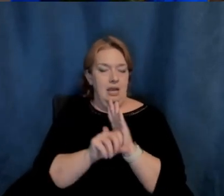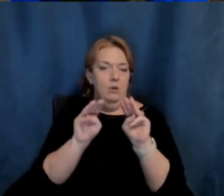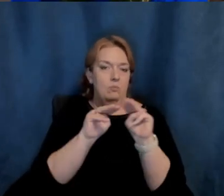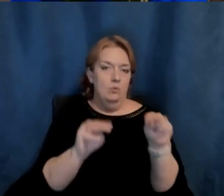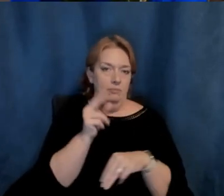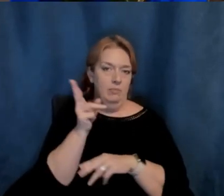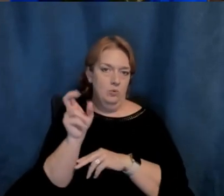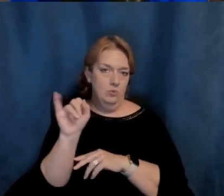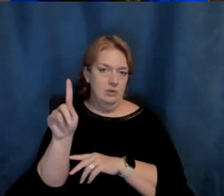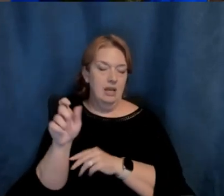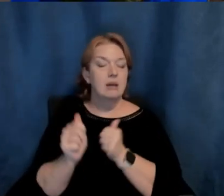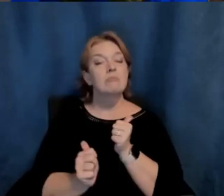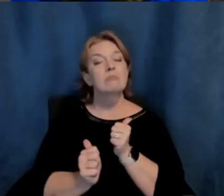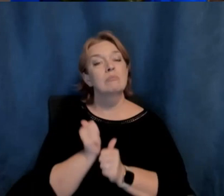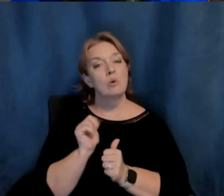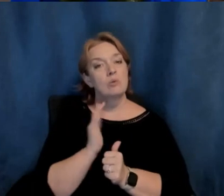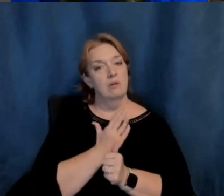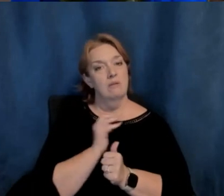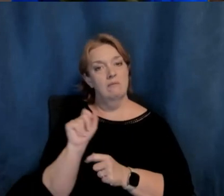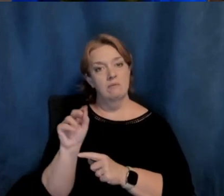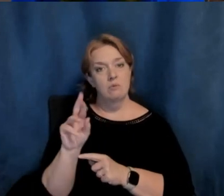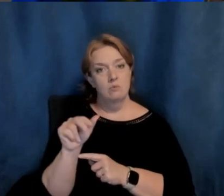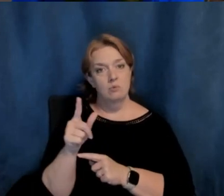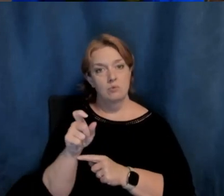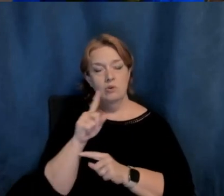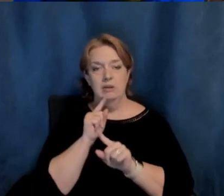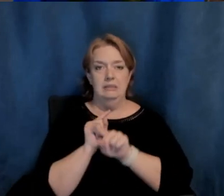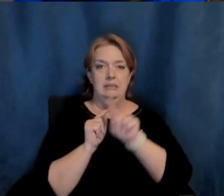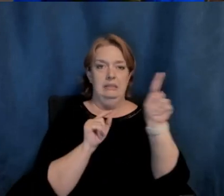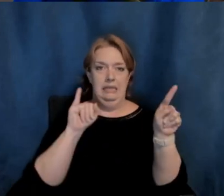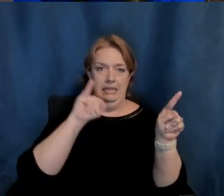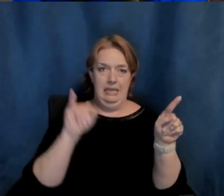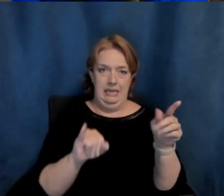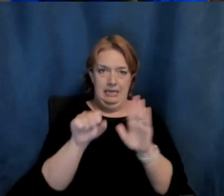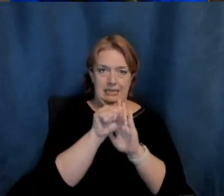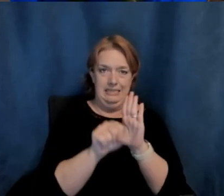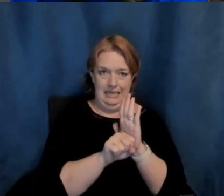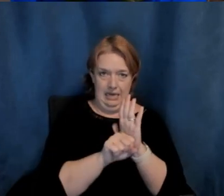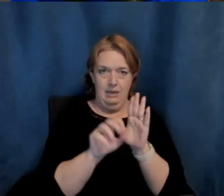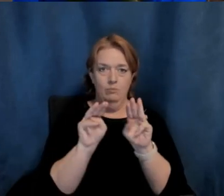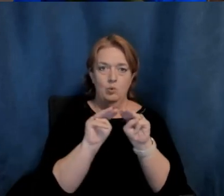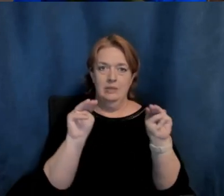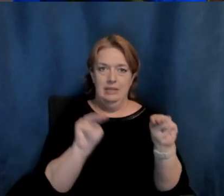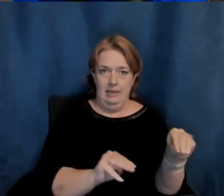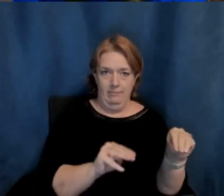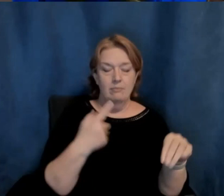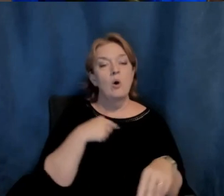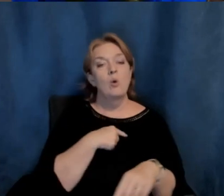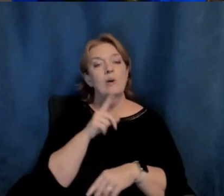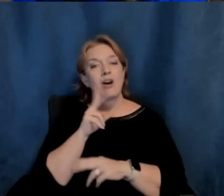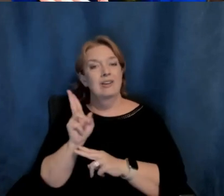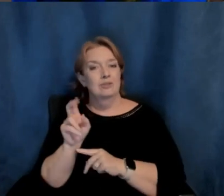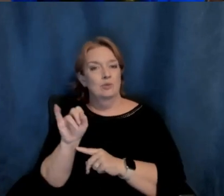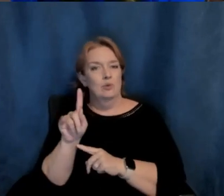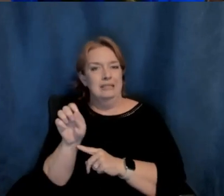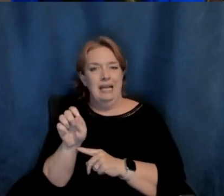the majority of our storage is at the Indiana State Museum. As a historic site, we don't